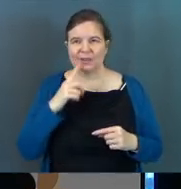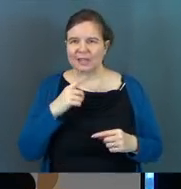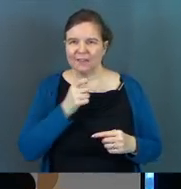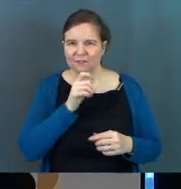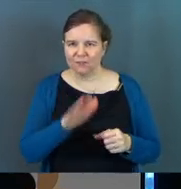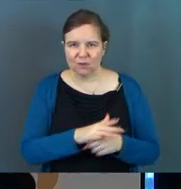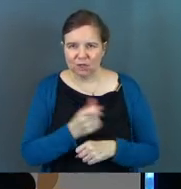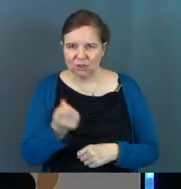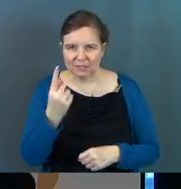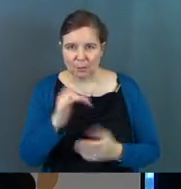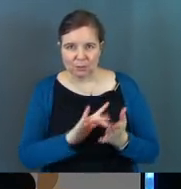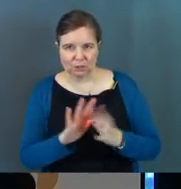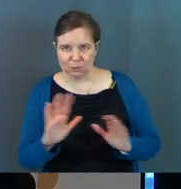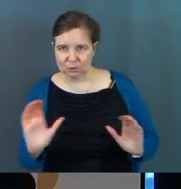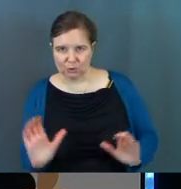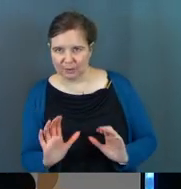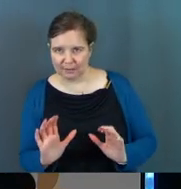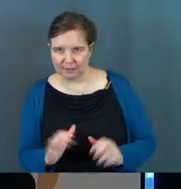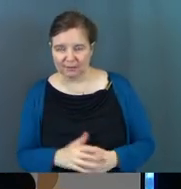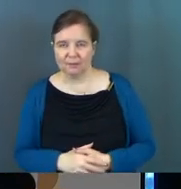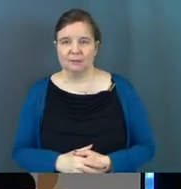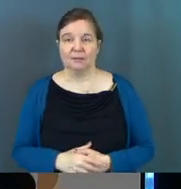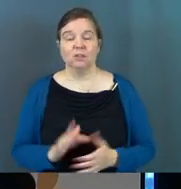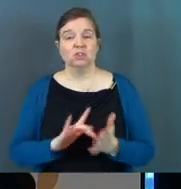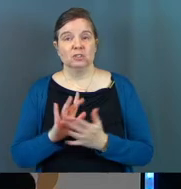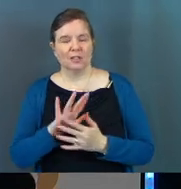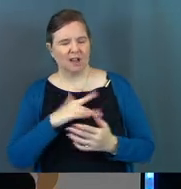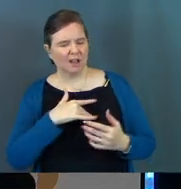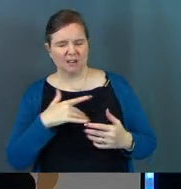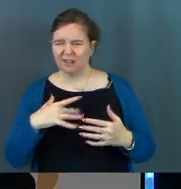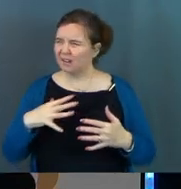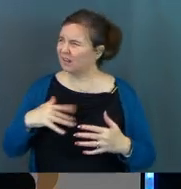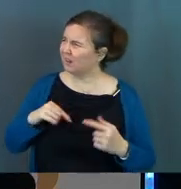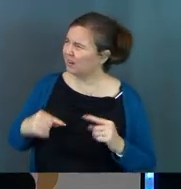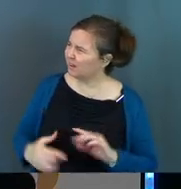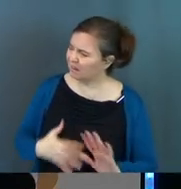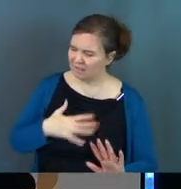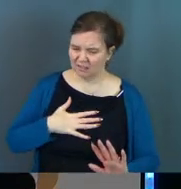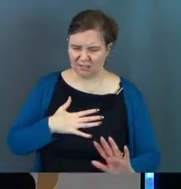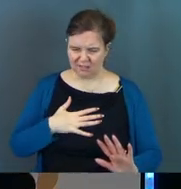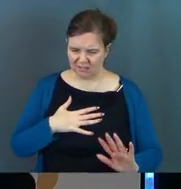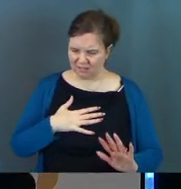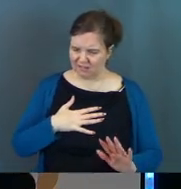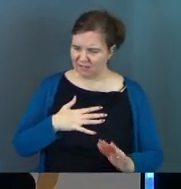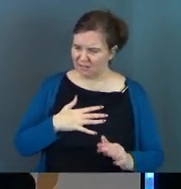think he fully understood what Jesus was doing. Jesus, are you twisting the knife about those?